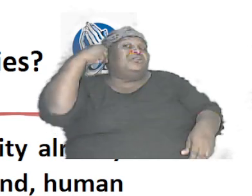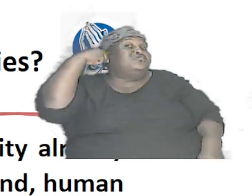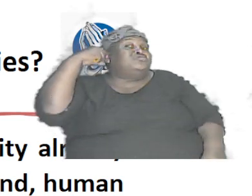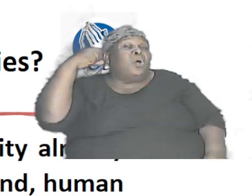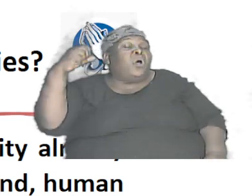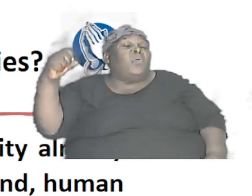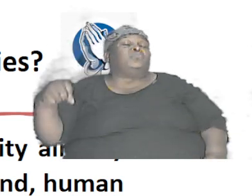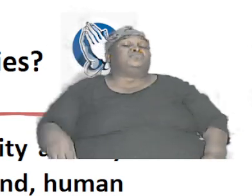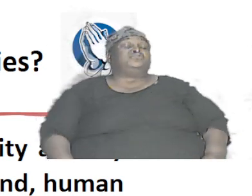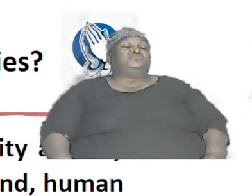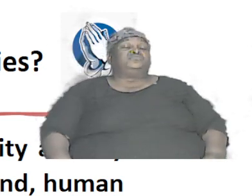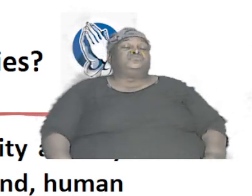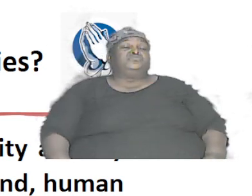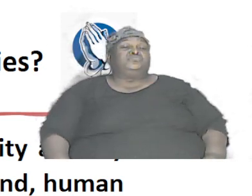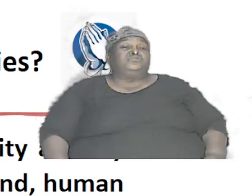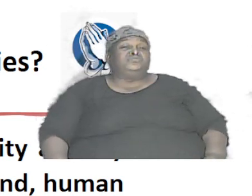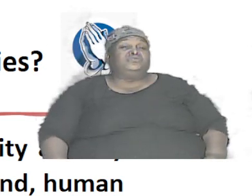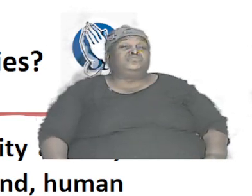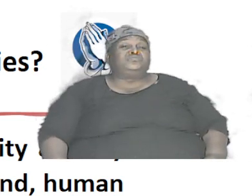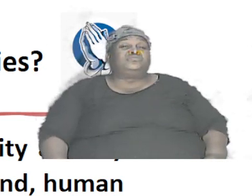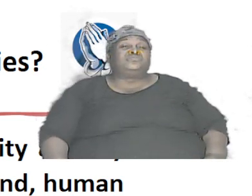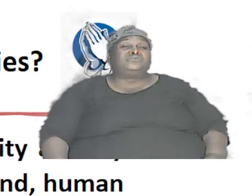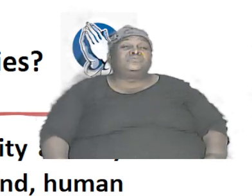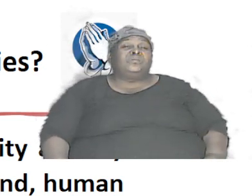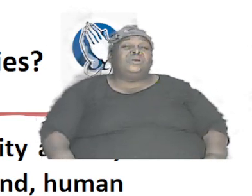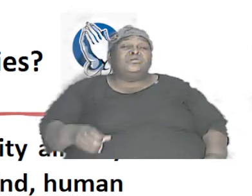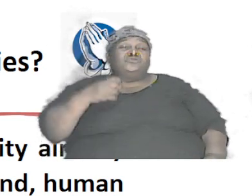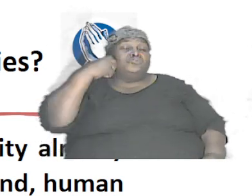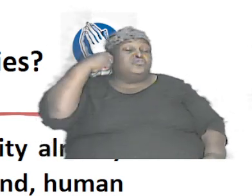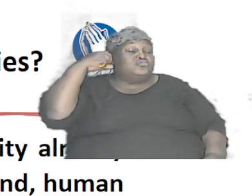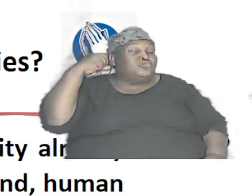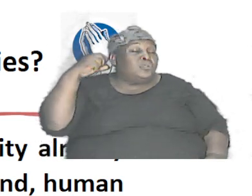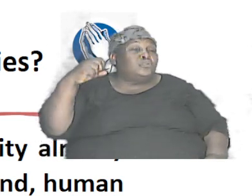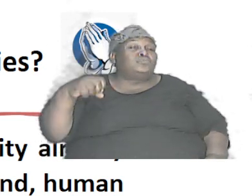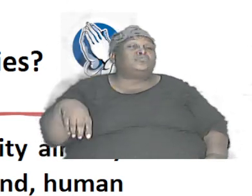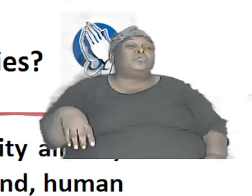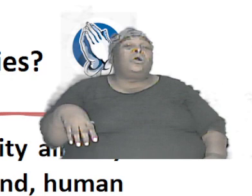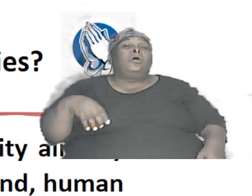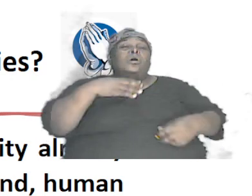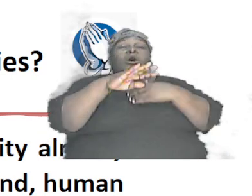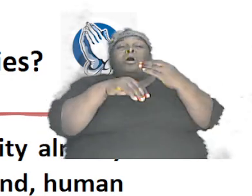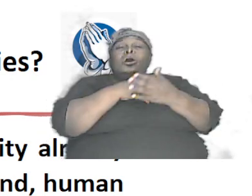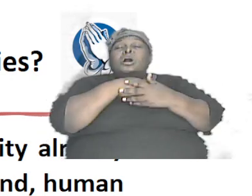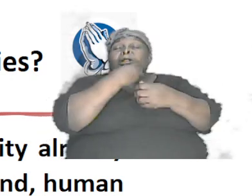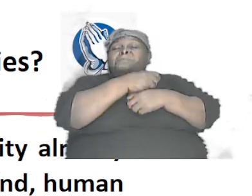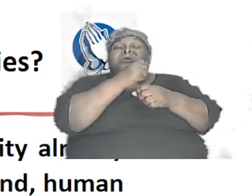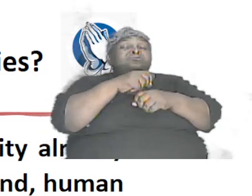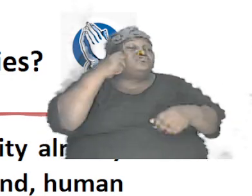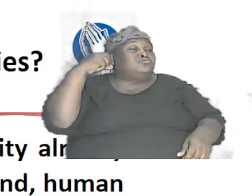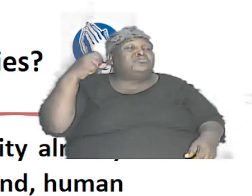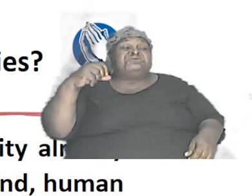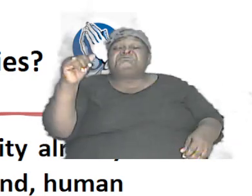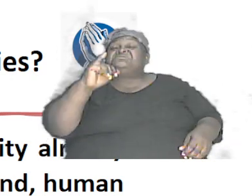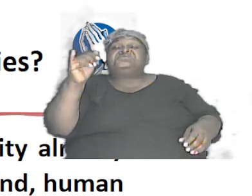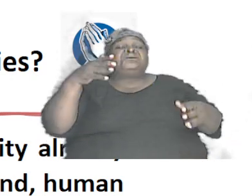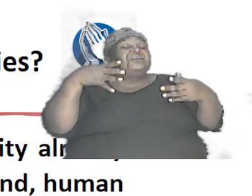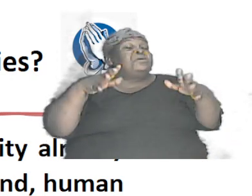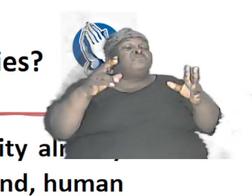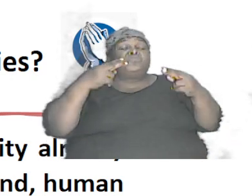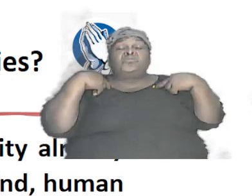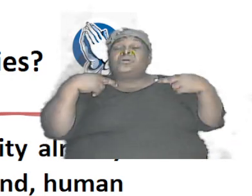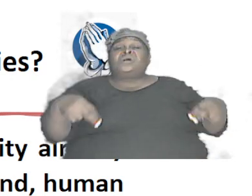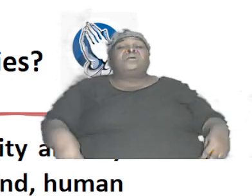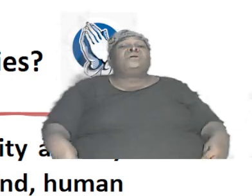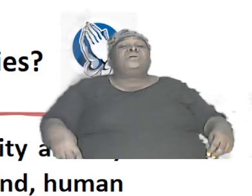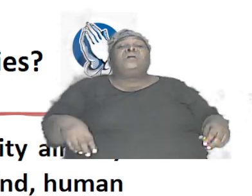whatever the sound is at the time or a roaring sound they all make sound it is the same thing with human beings we